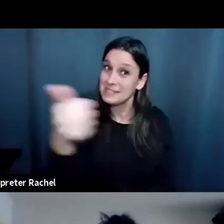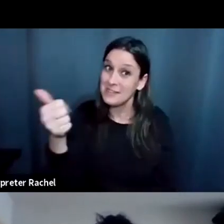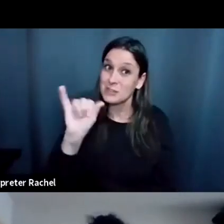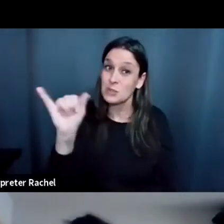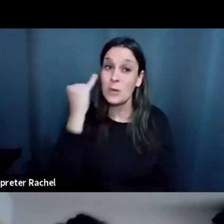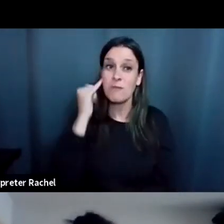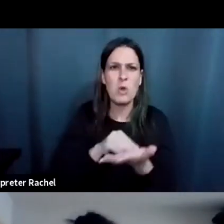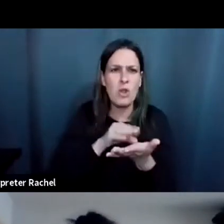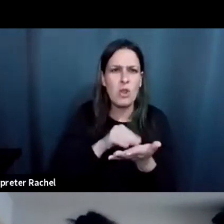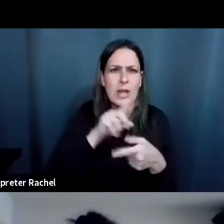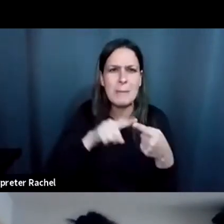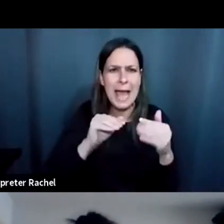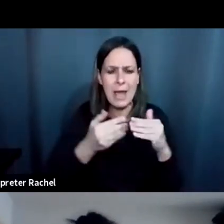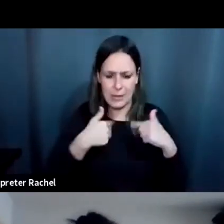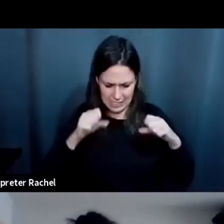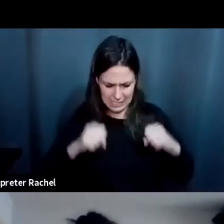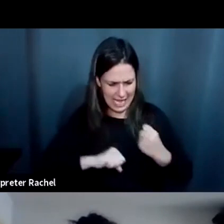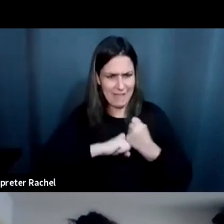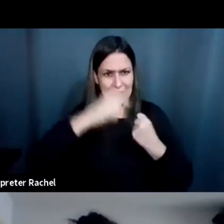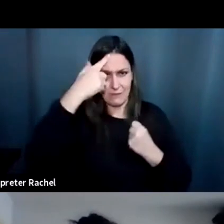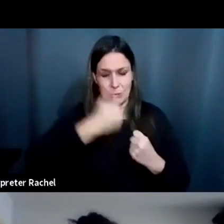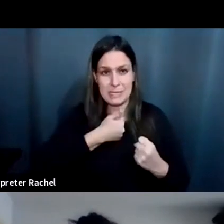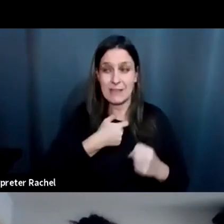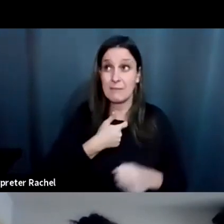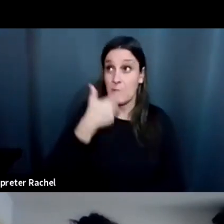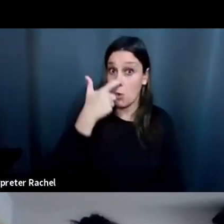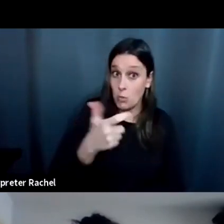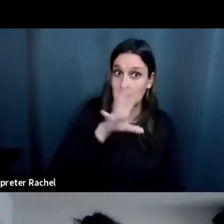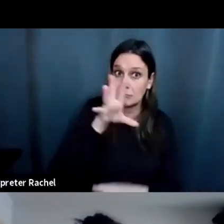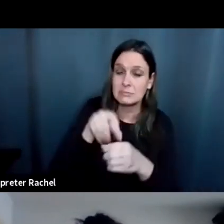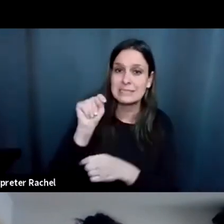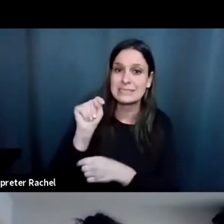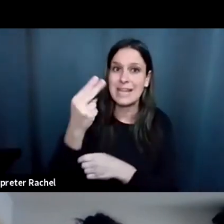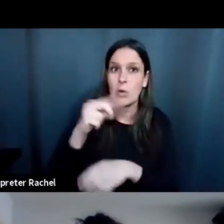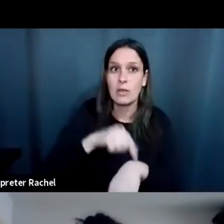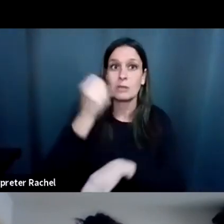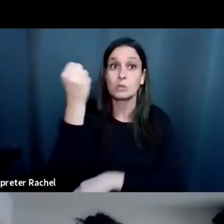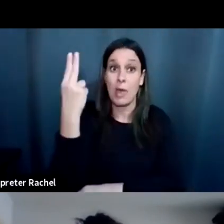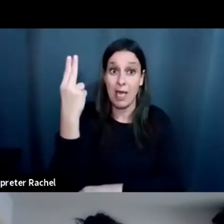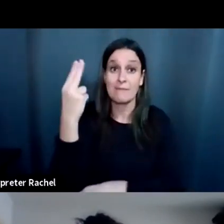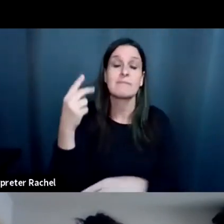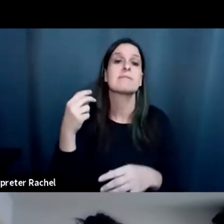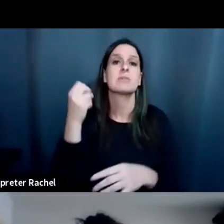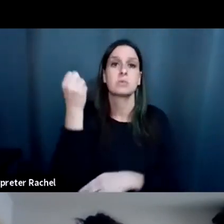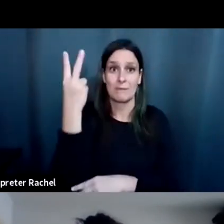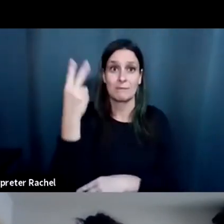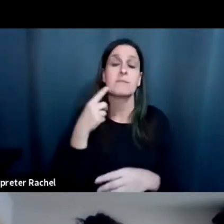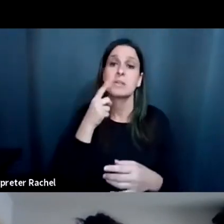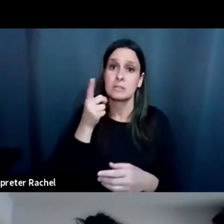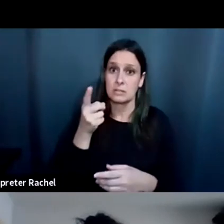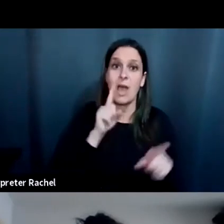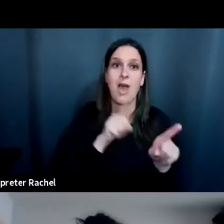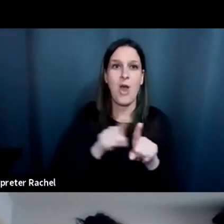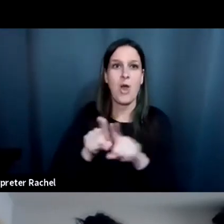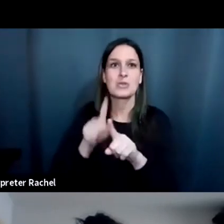learning about ways to advocate for yourself, join us in our town hall at noon. I also, um, would